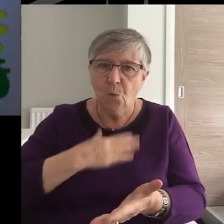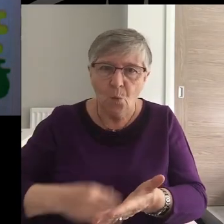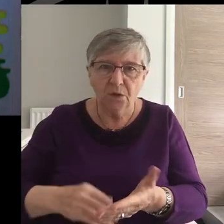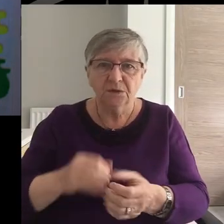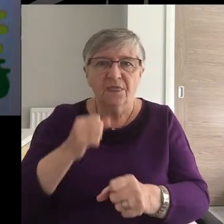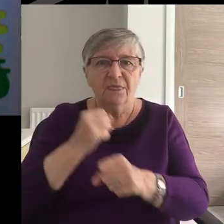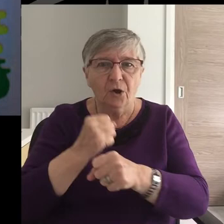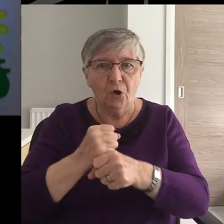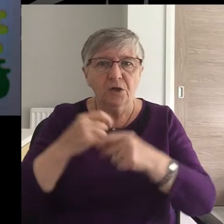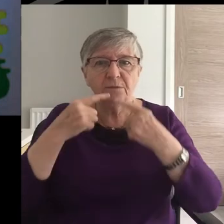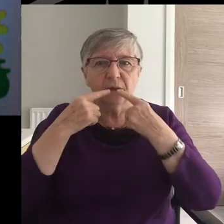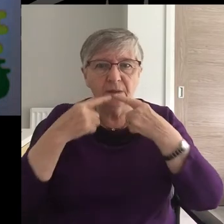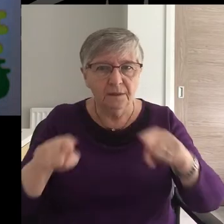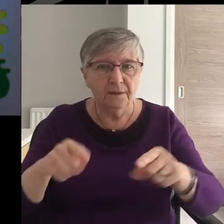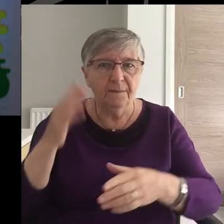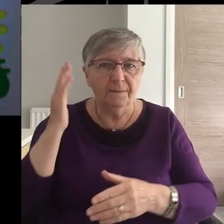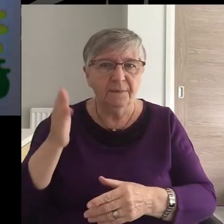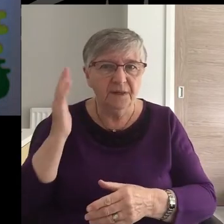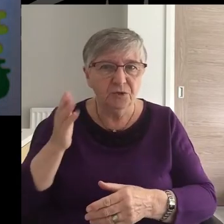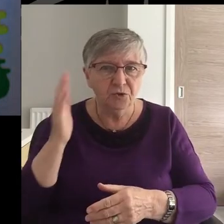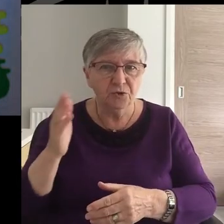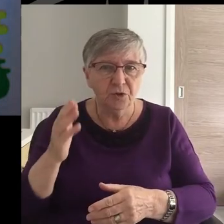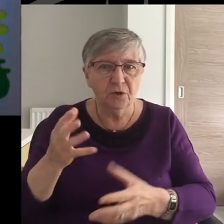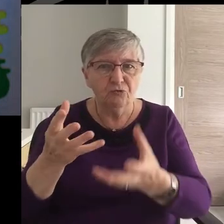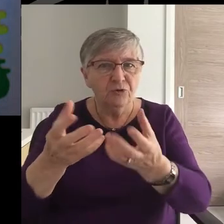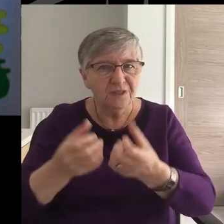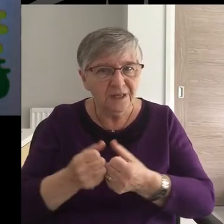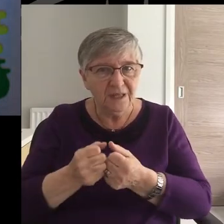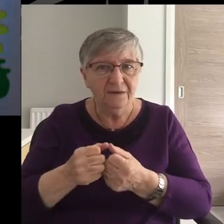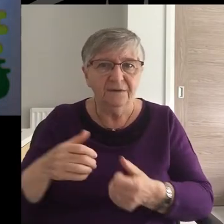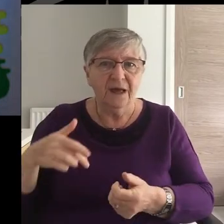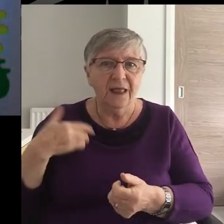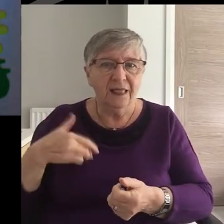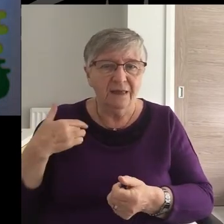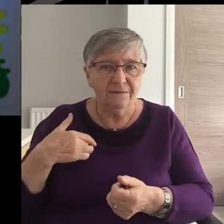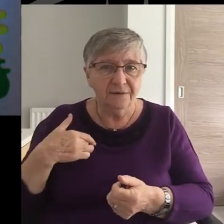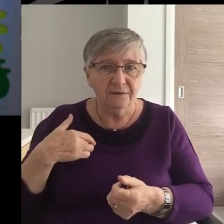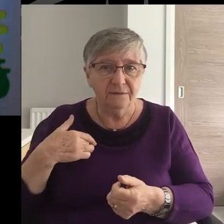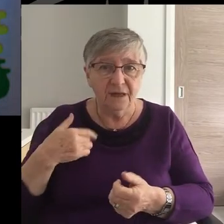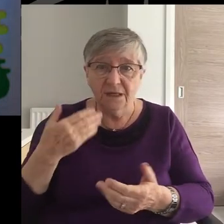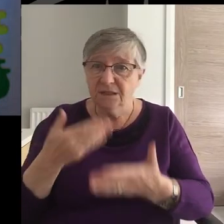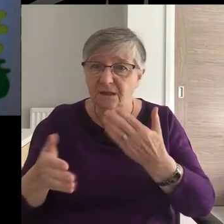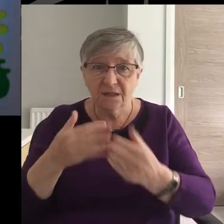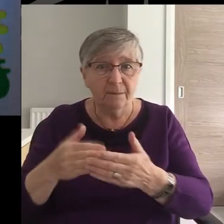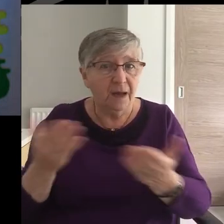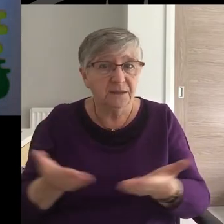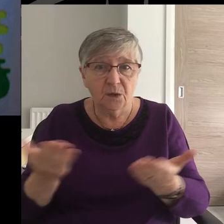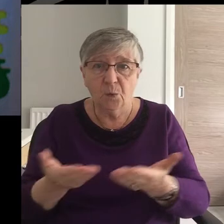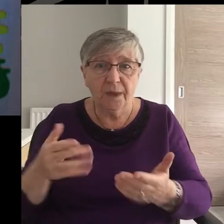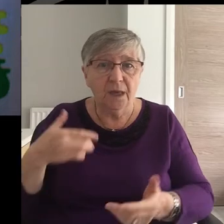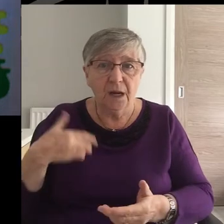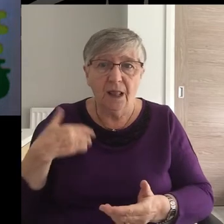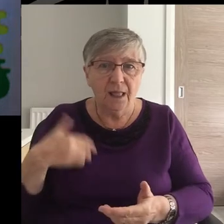preached, received, and lived out in whatever society we are living in. The church must be a